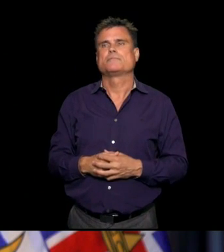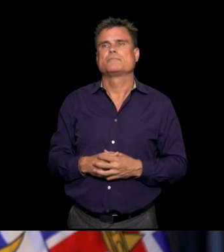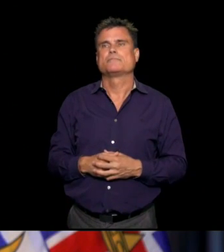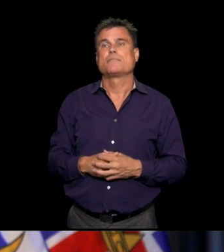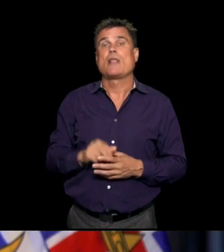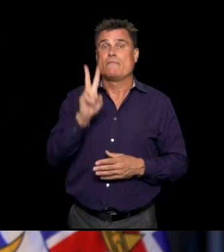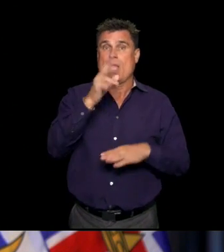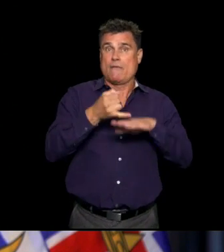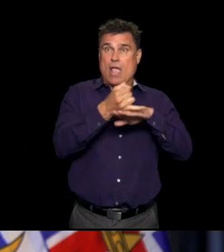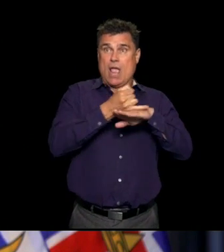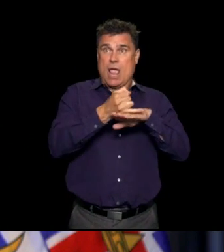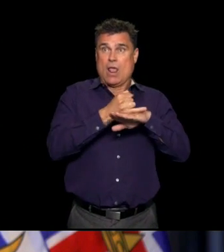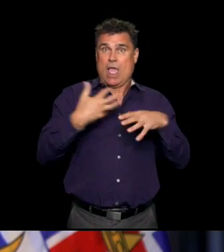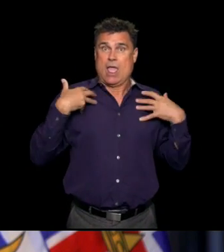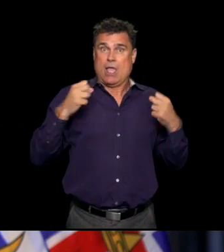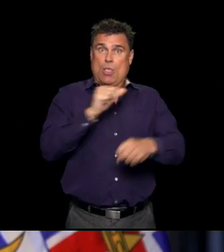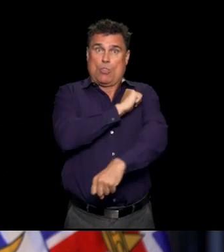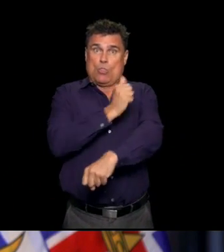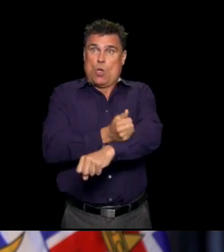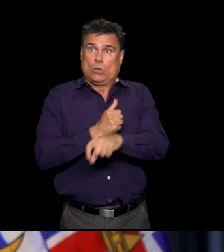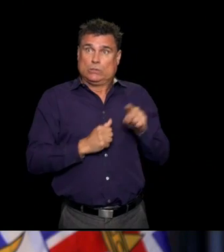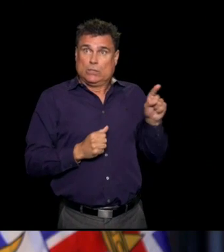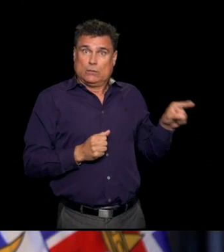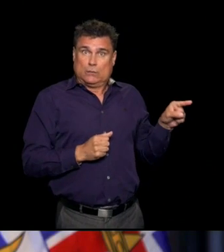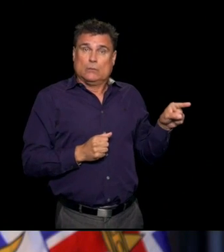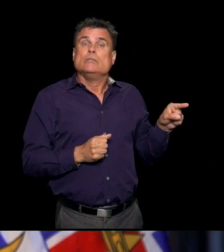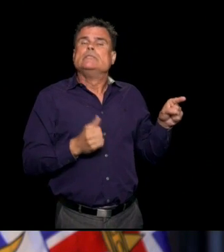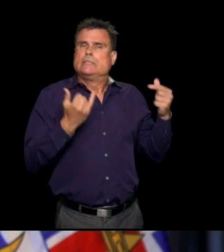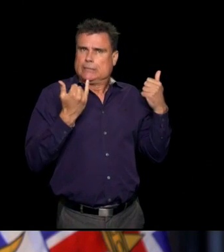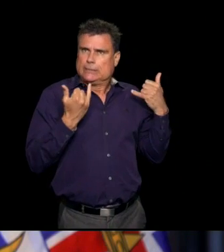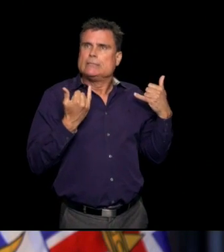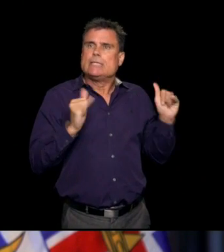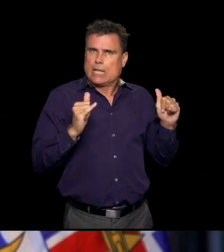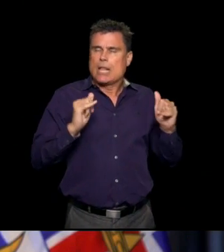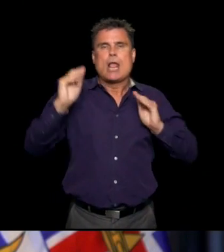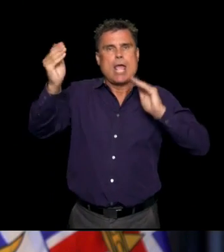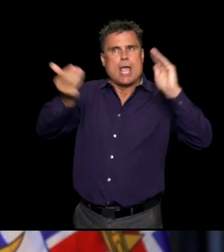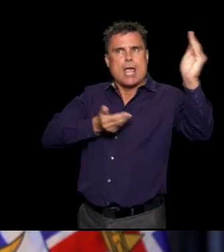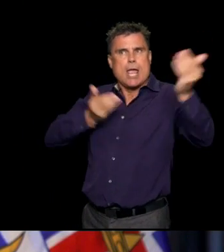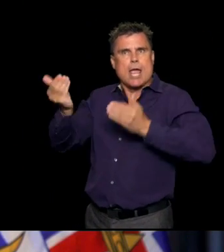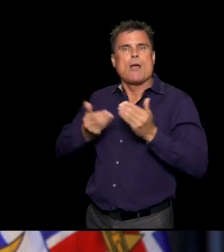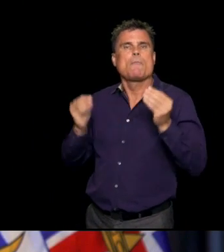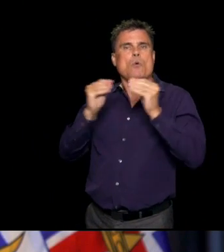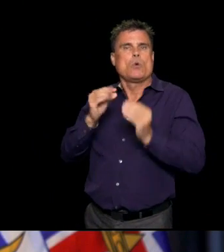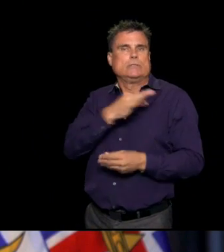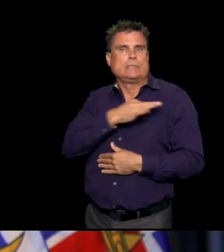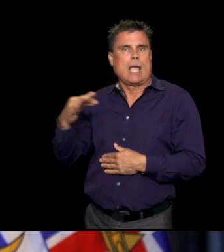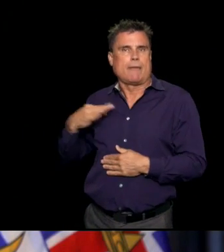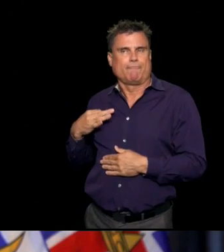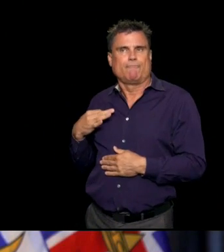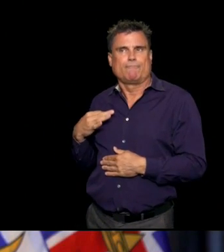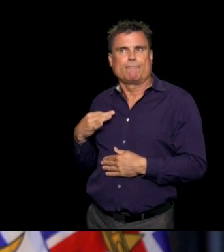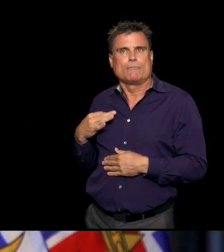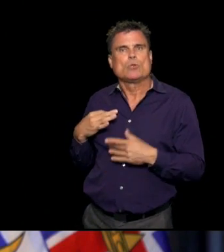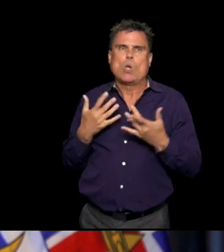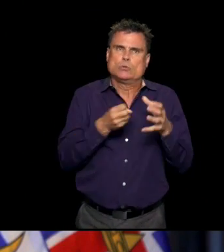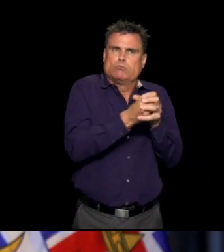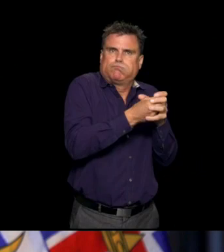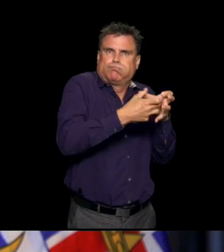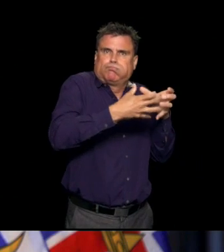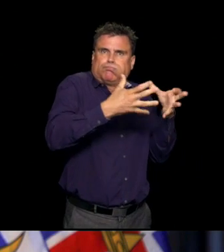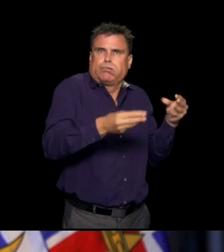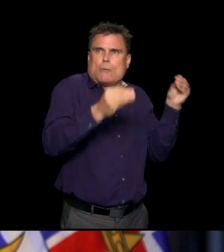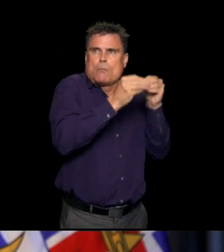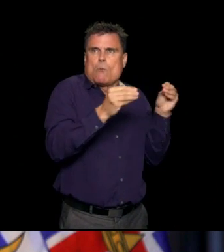In response to this, Island Health is actively recruiting staff, extending offers, as I understand it, to help